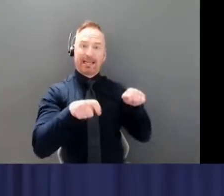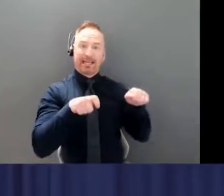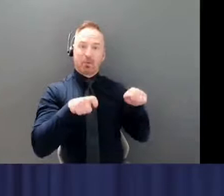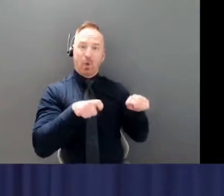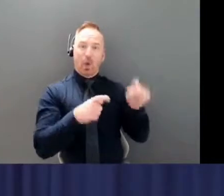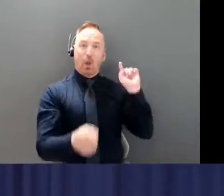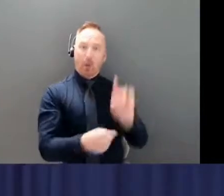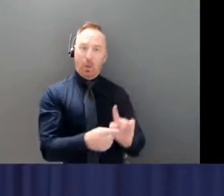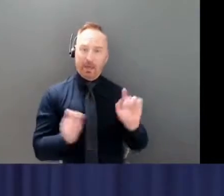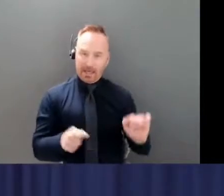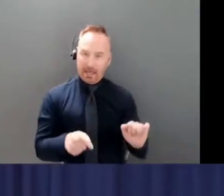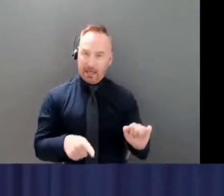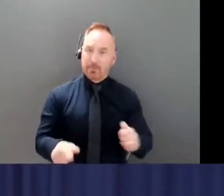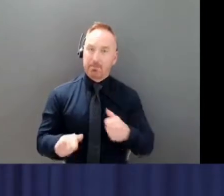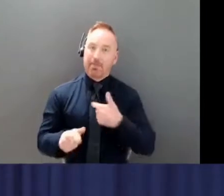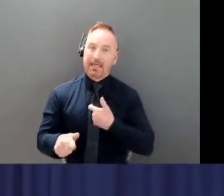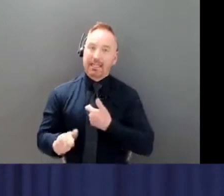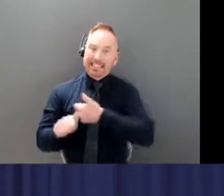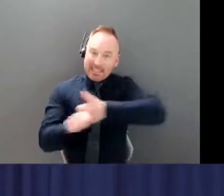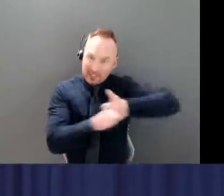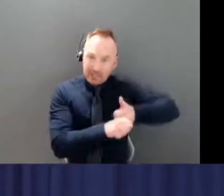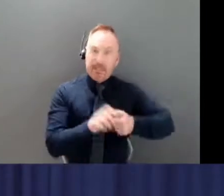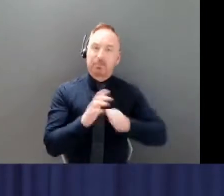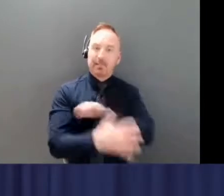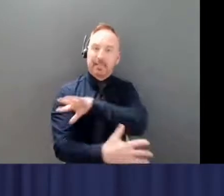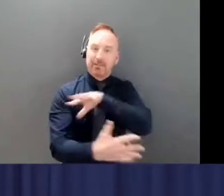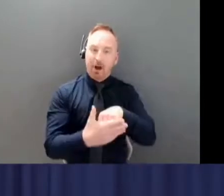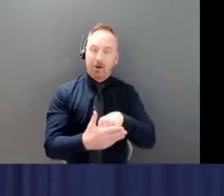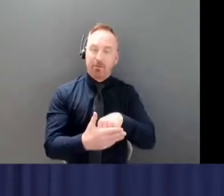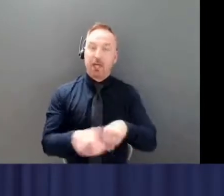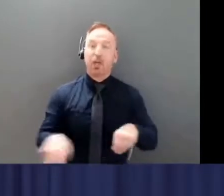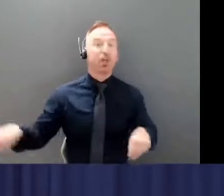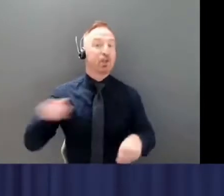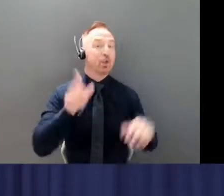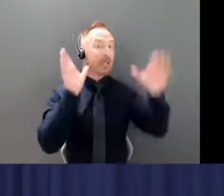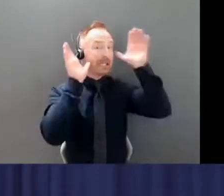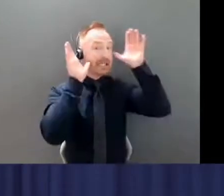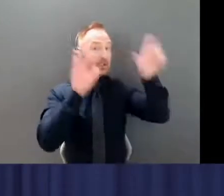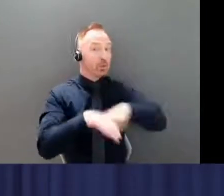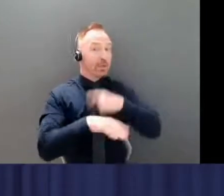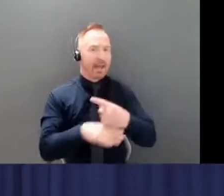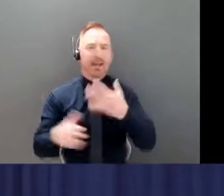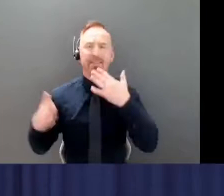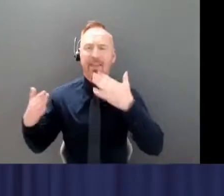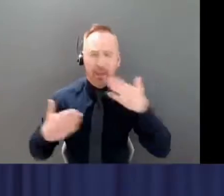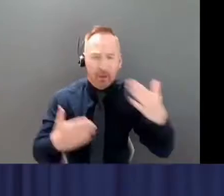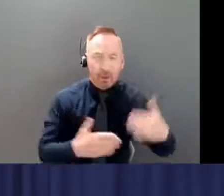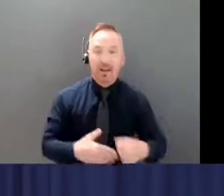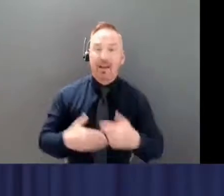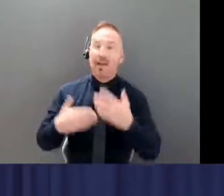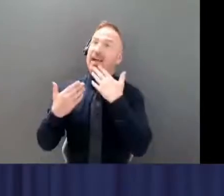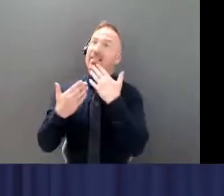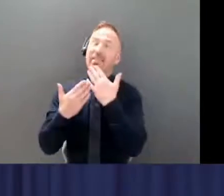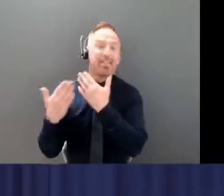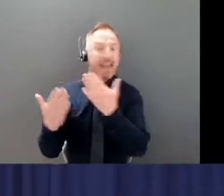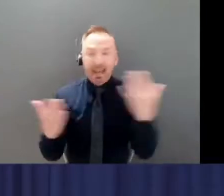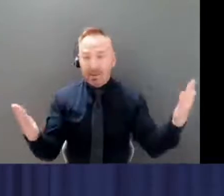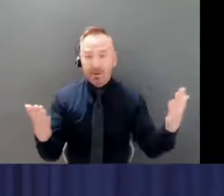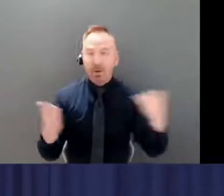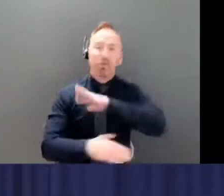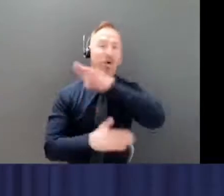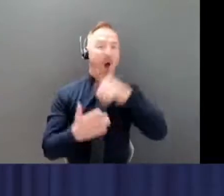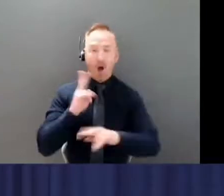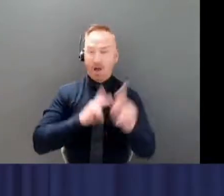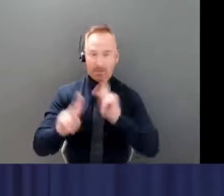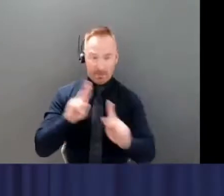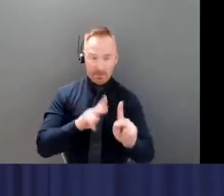you to all of those who are listening today, and thank you to everyone who is doing their part to help